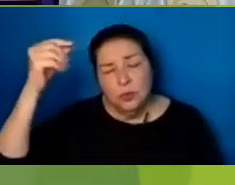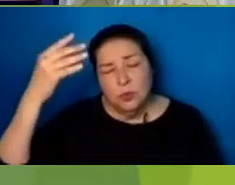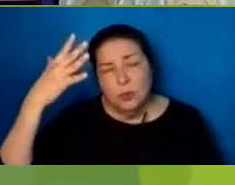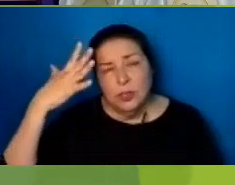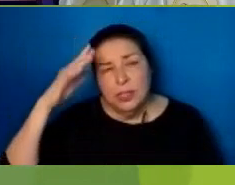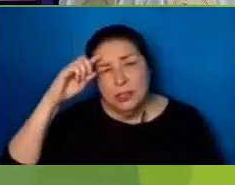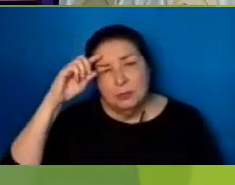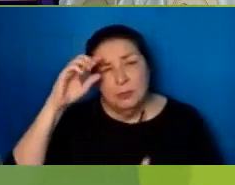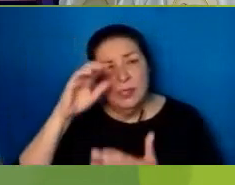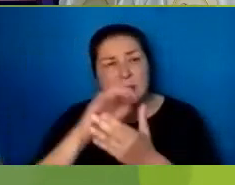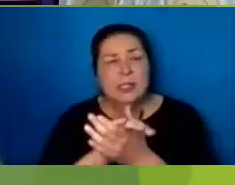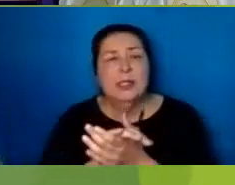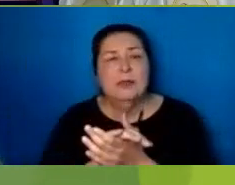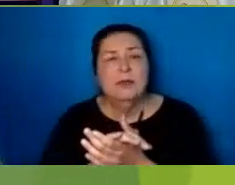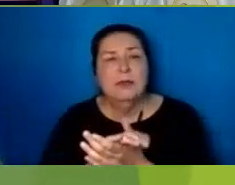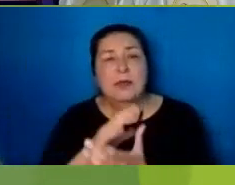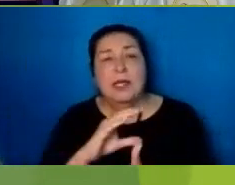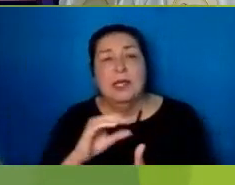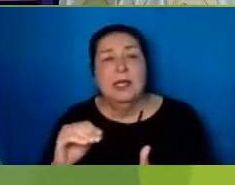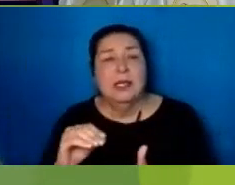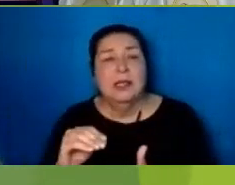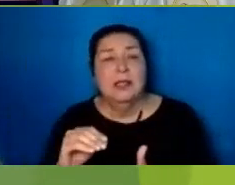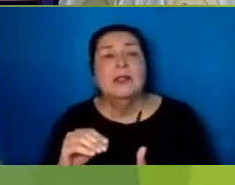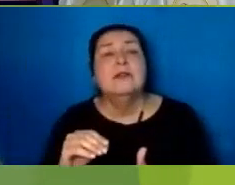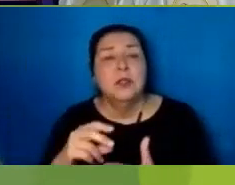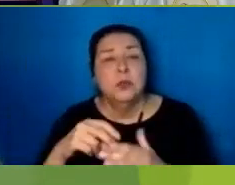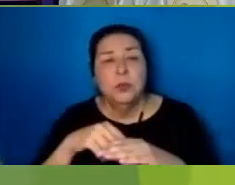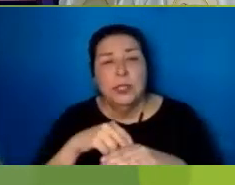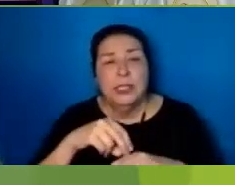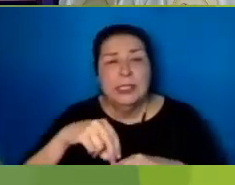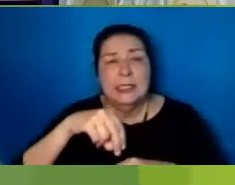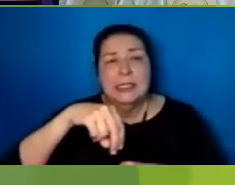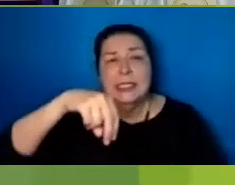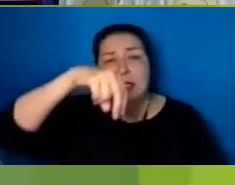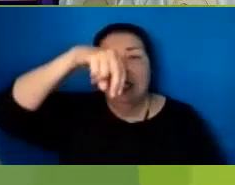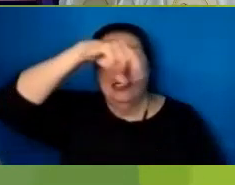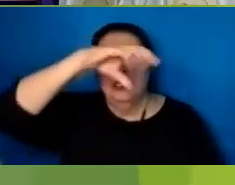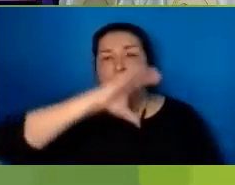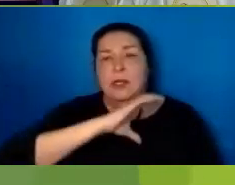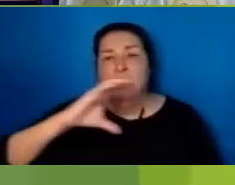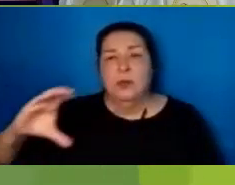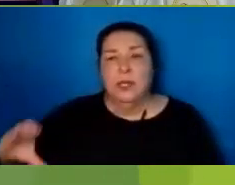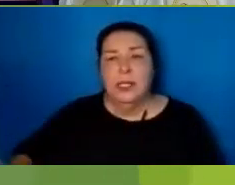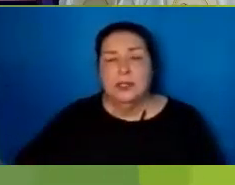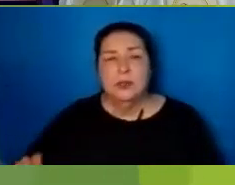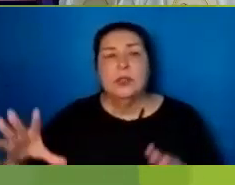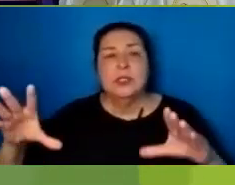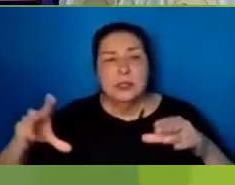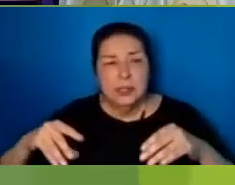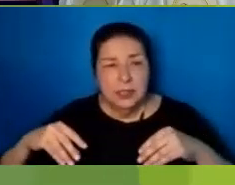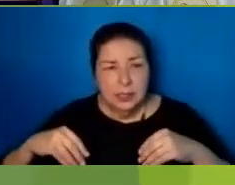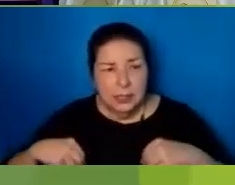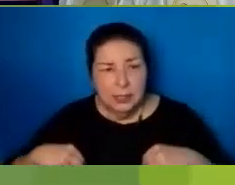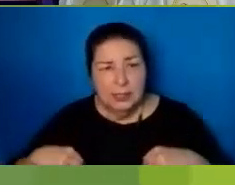And thus the risen Christ we